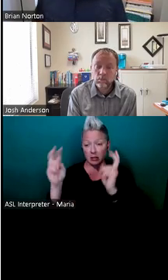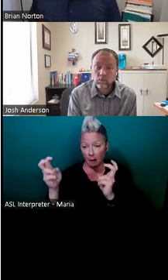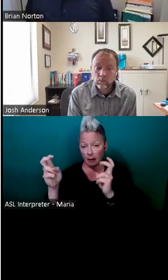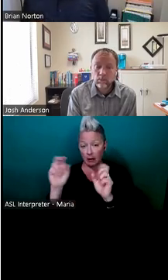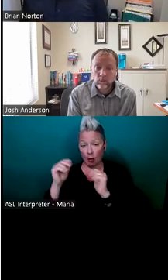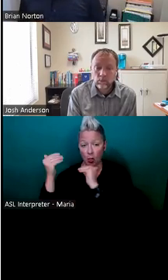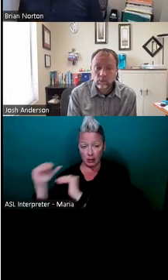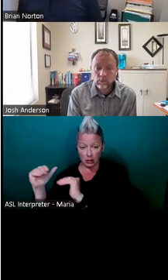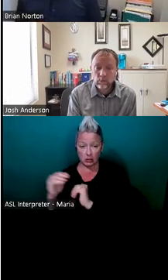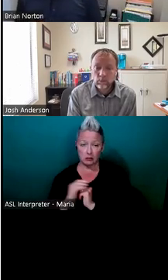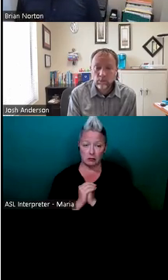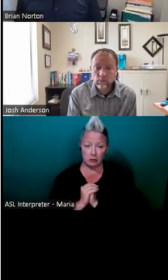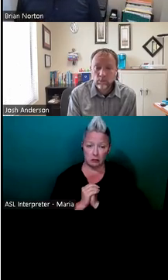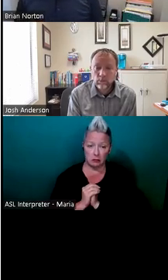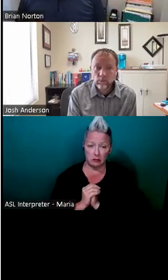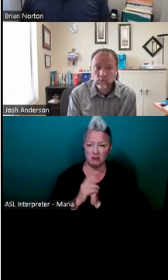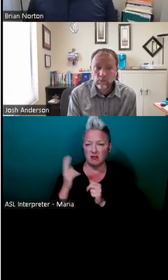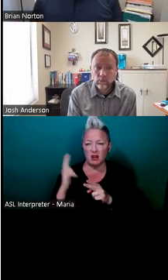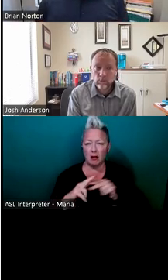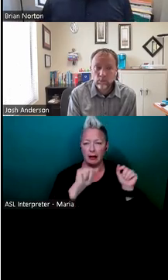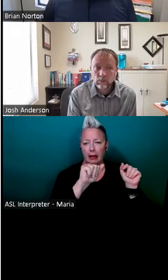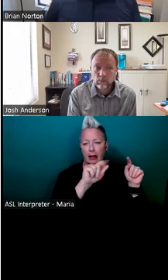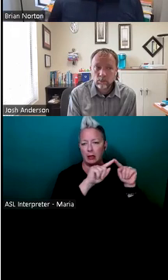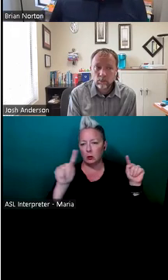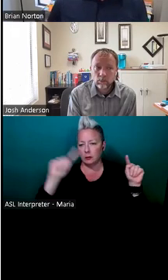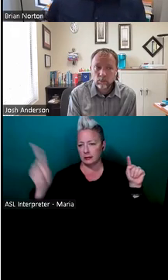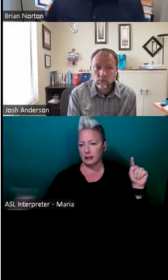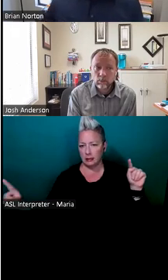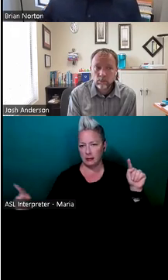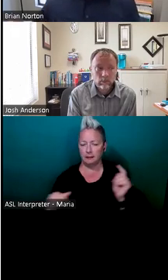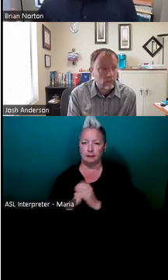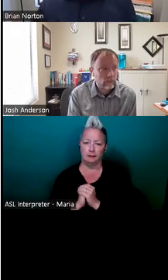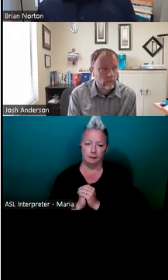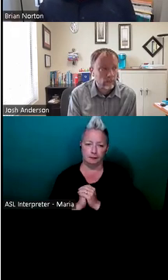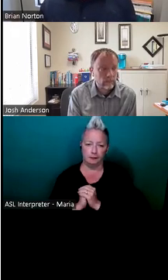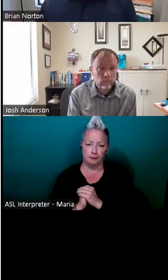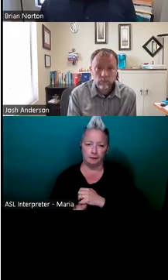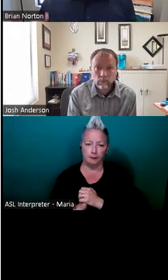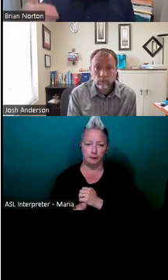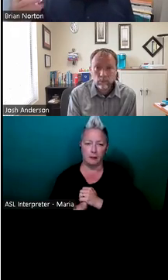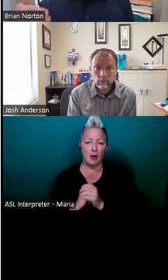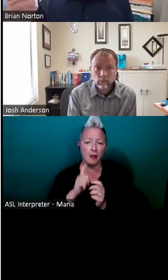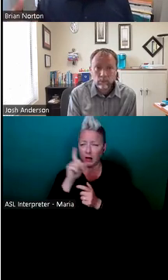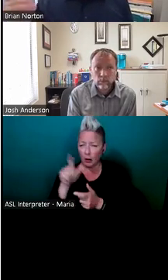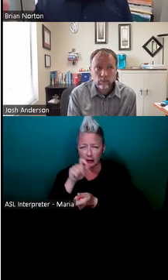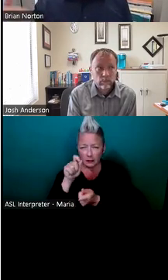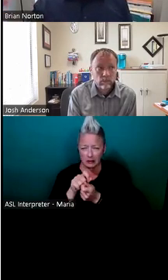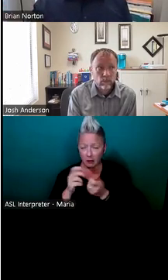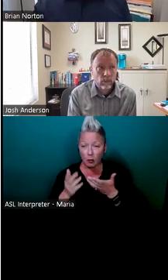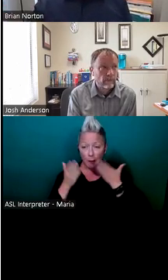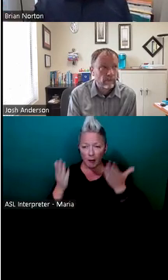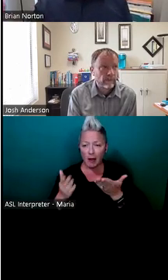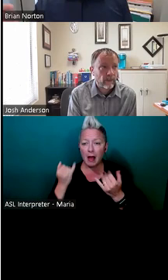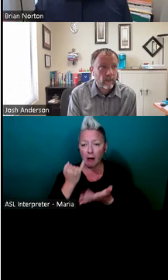Um, so they call it A to Z. Um, it's just a really helpful. They don't get into specific recommendations, but they do help generate